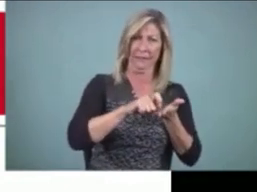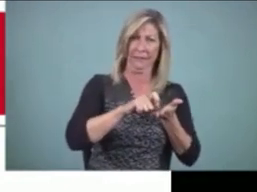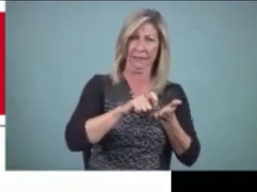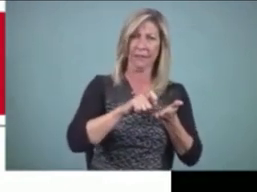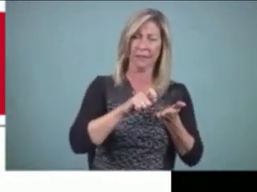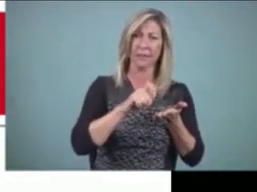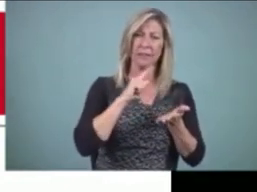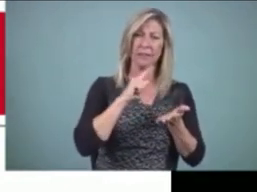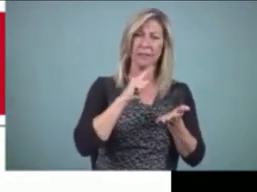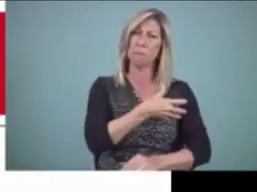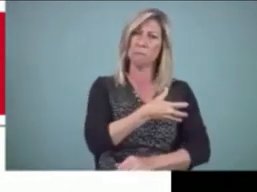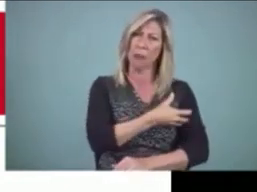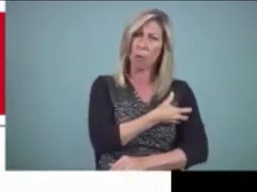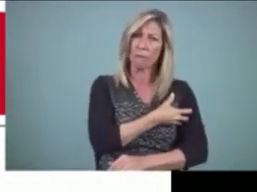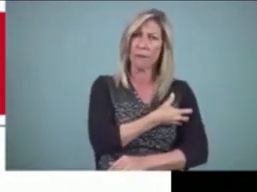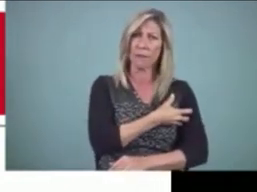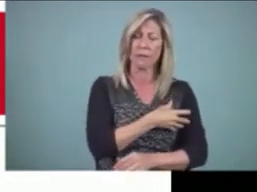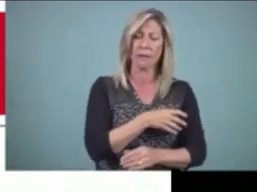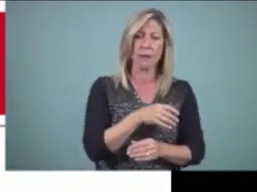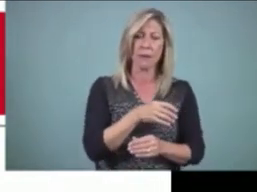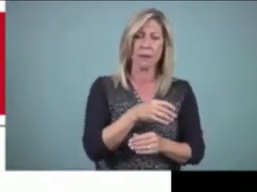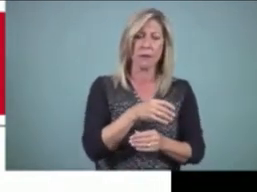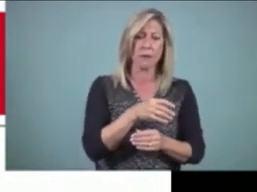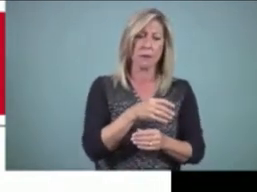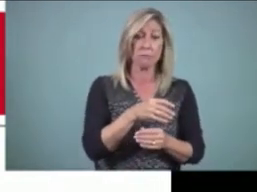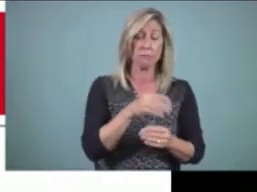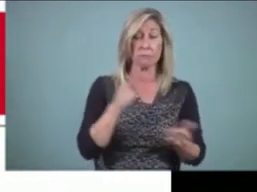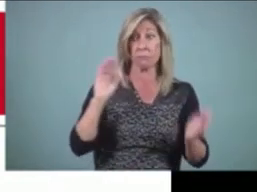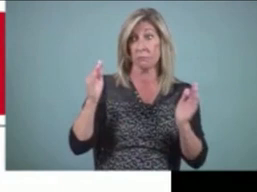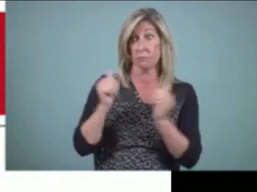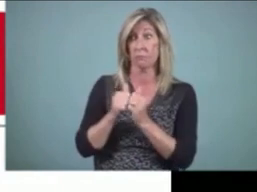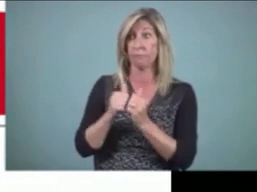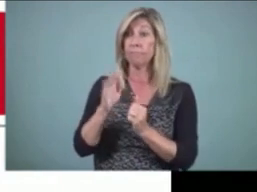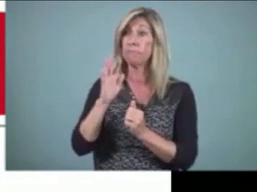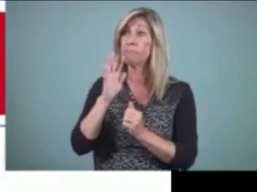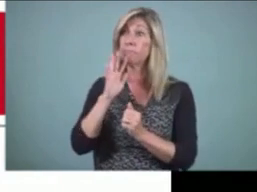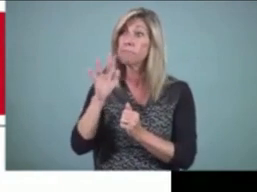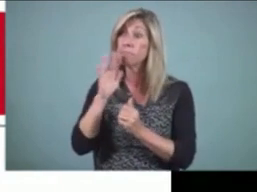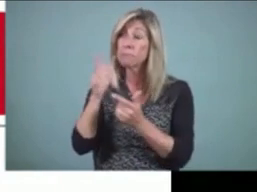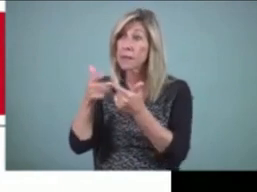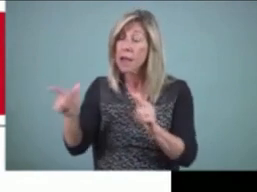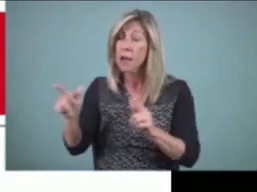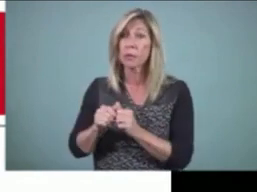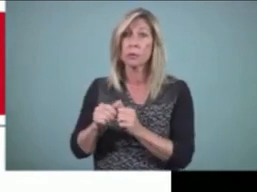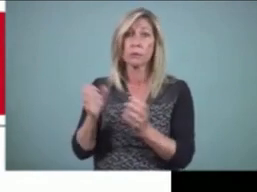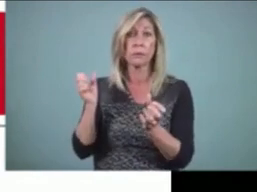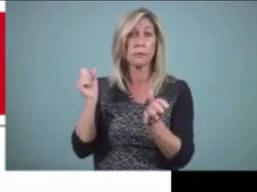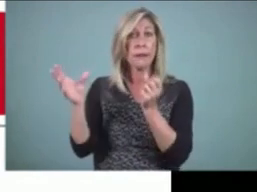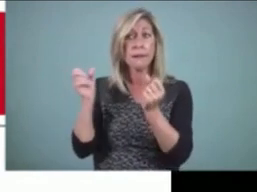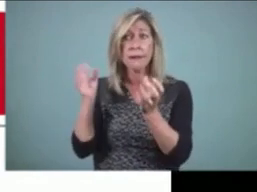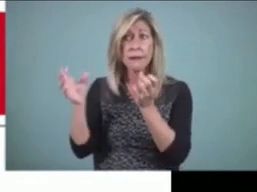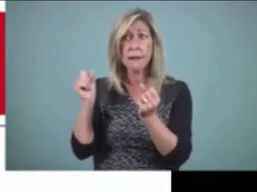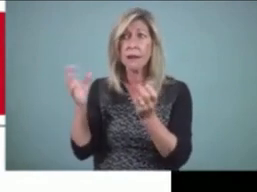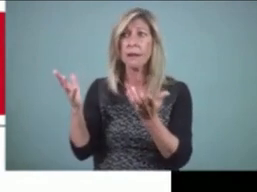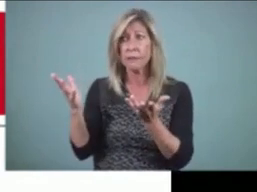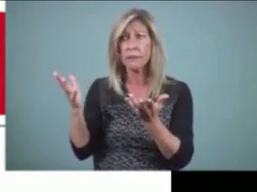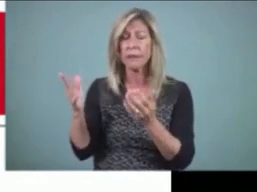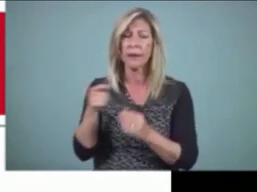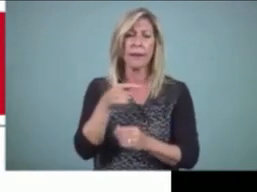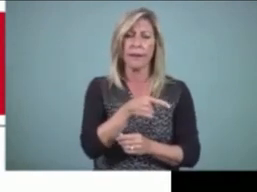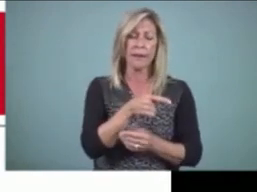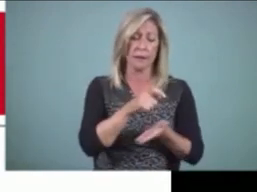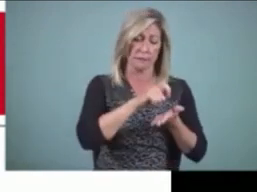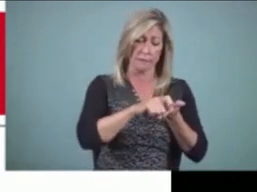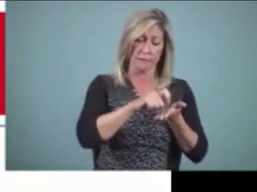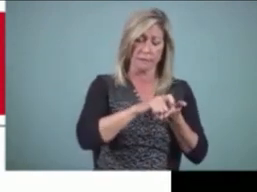to the power of spoken or signed language is that you can communicate across space and time. You can read things